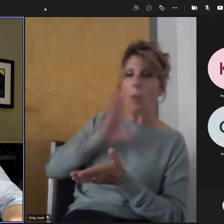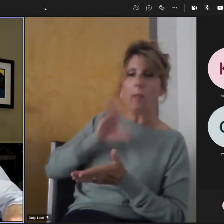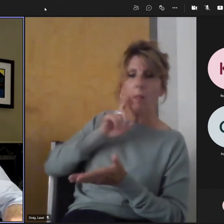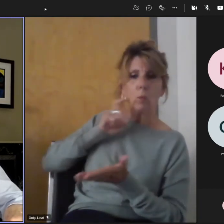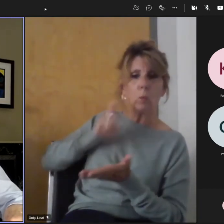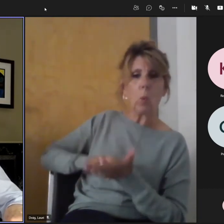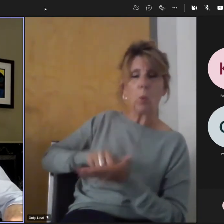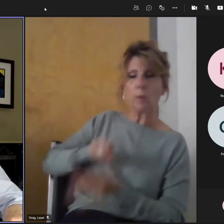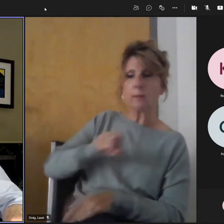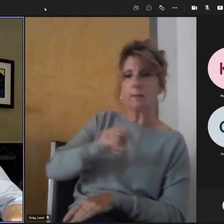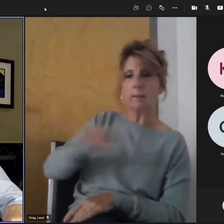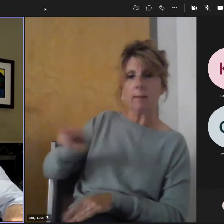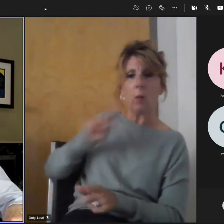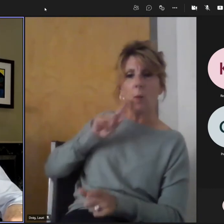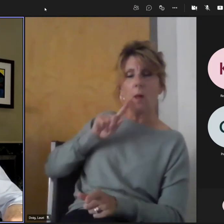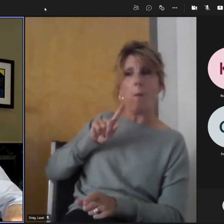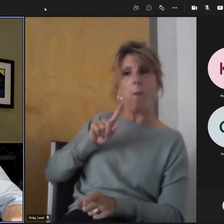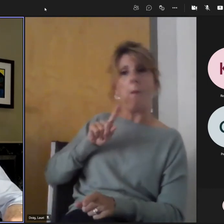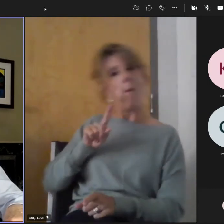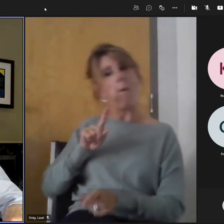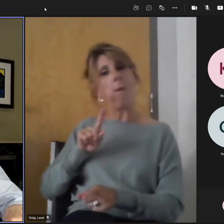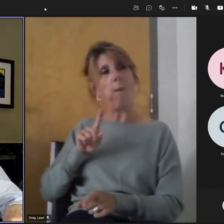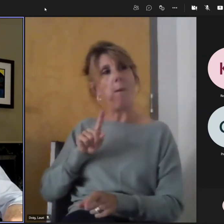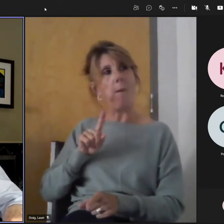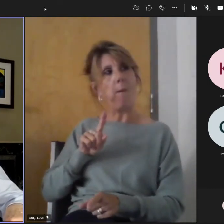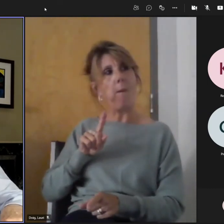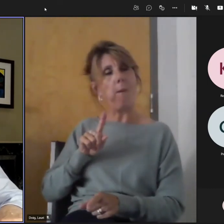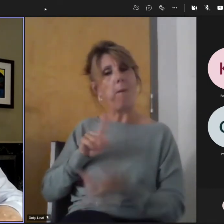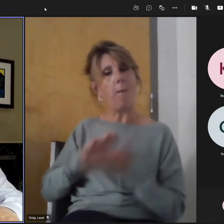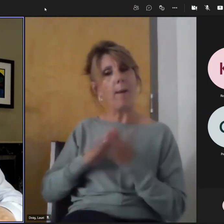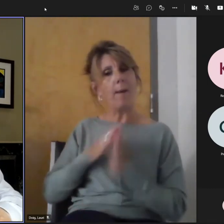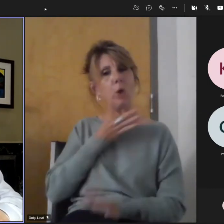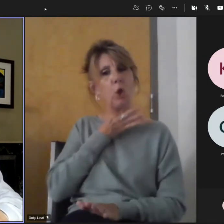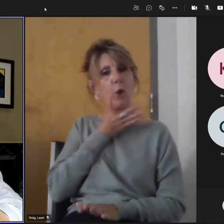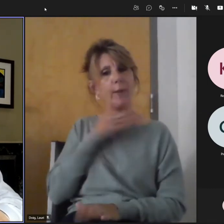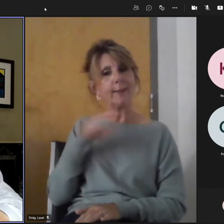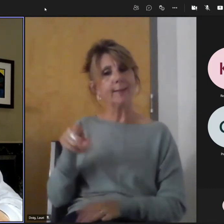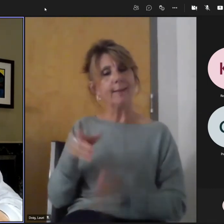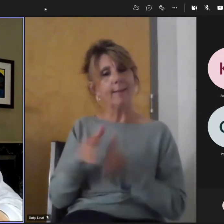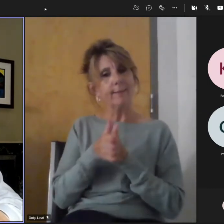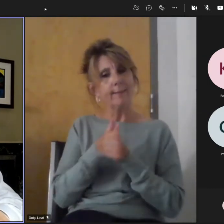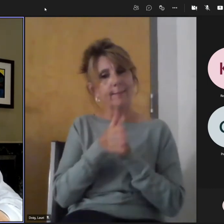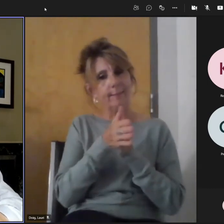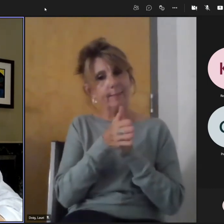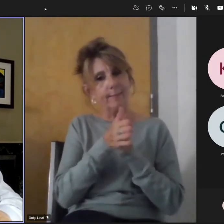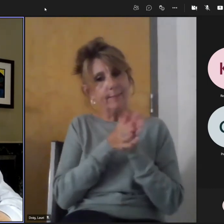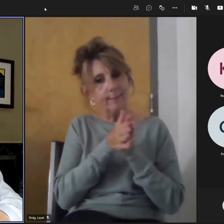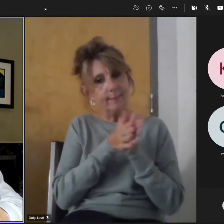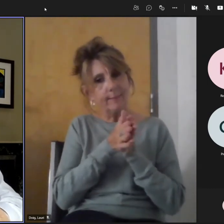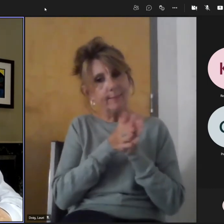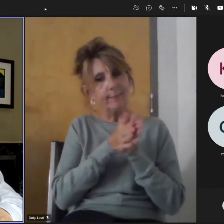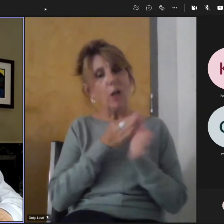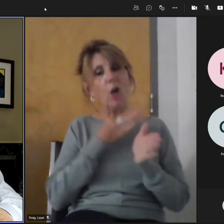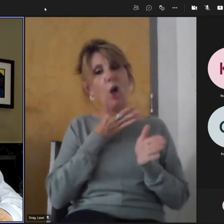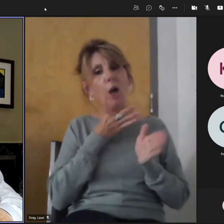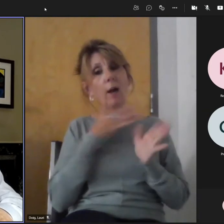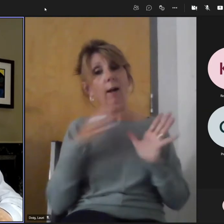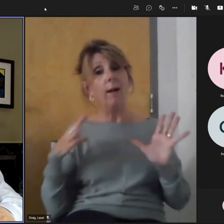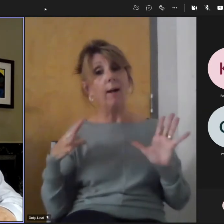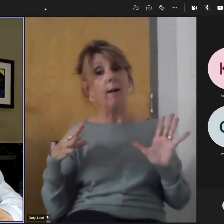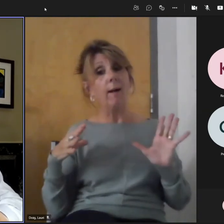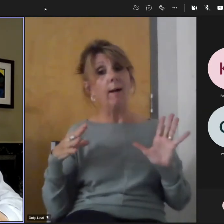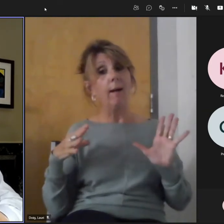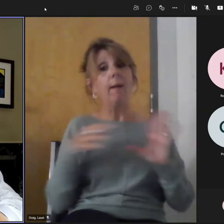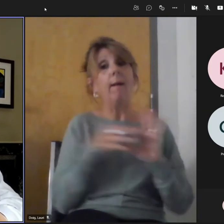cases, tweak their interest, which is really their sense of purpose. And if they get engaged with some other students on a small